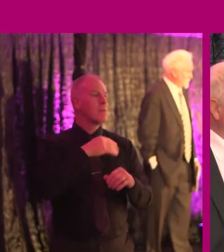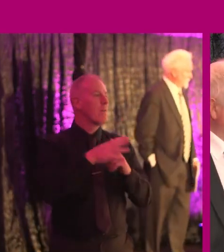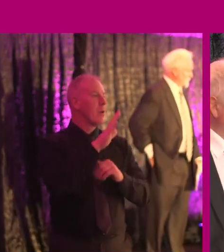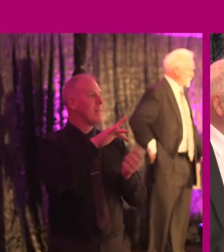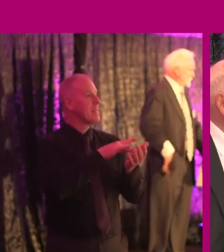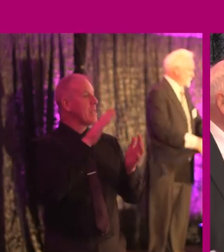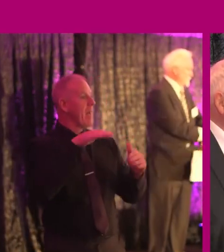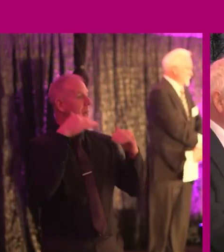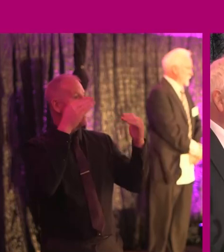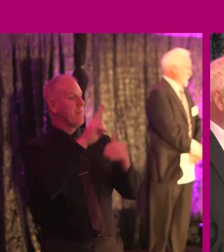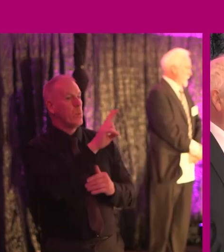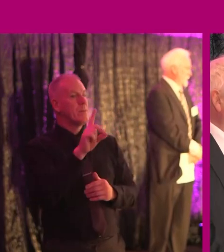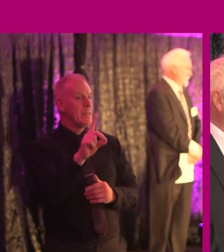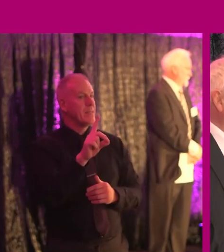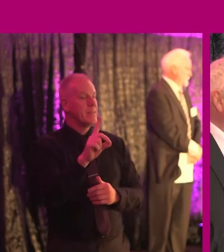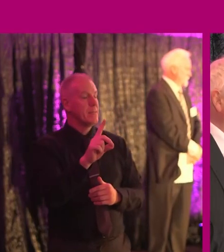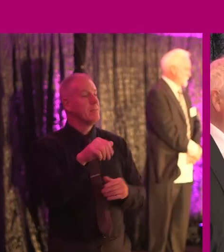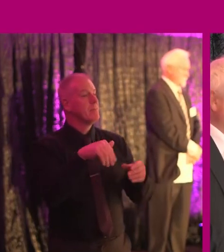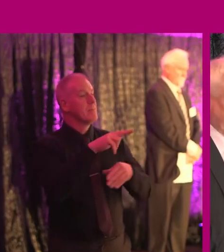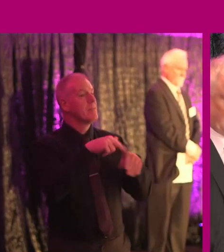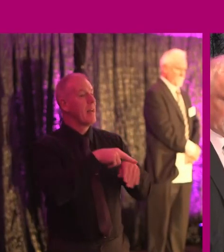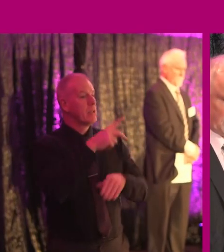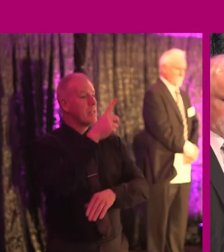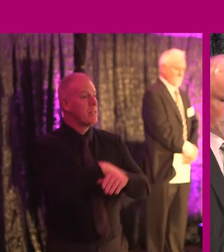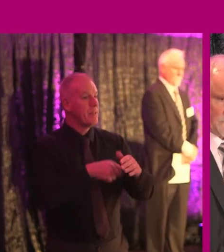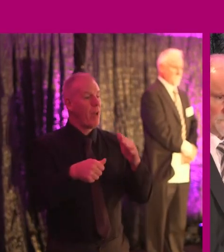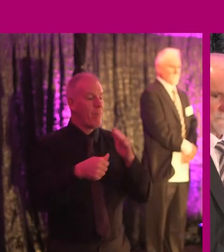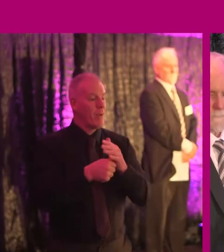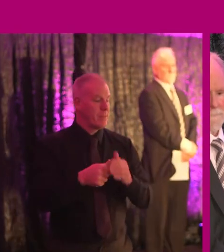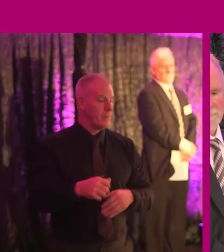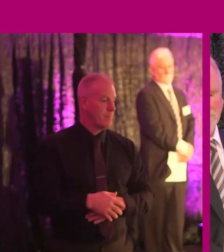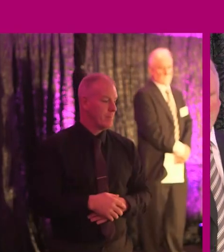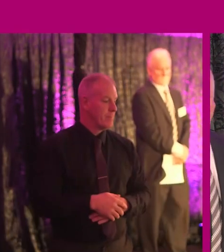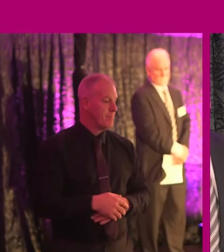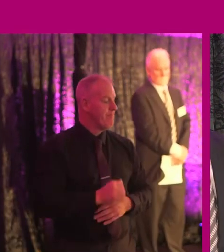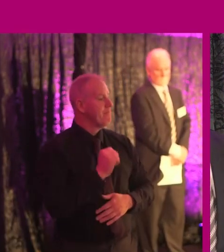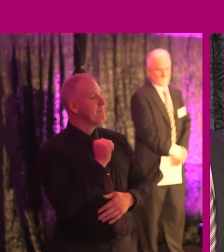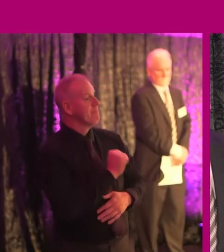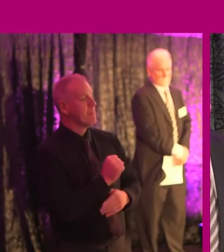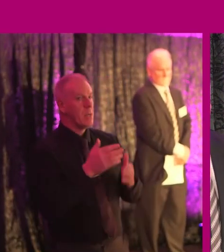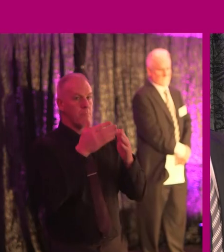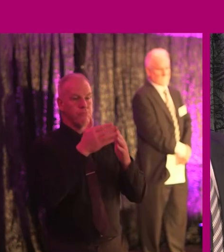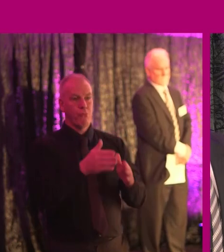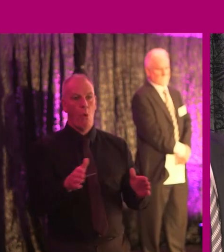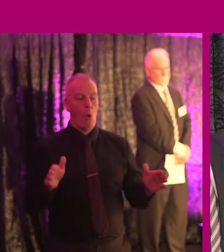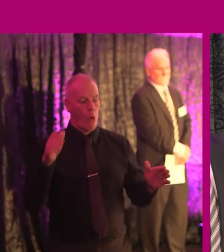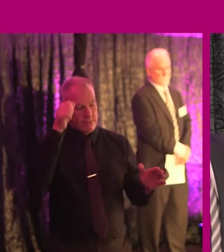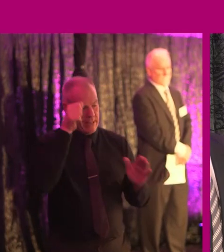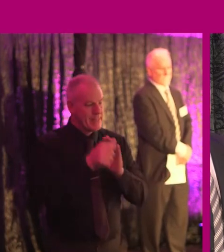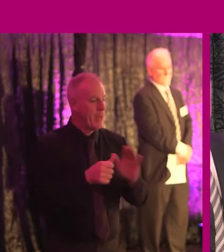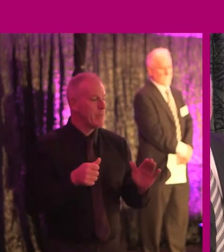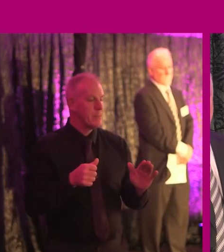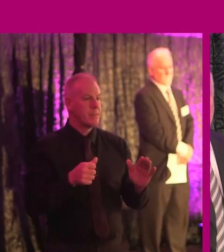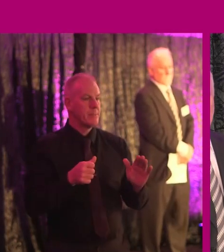Excellence in Universal Design in the National Disability Authority. He has a wide ranging experience